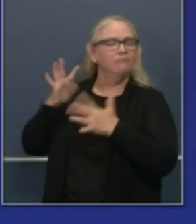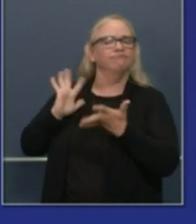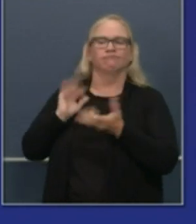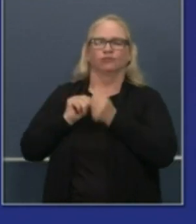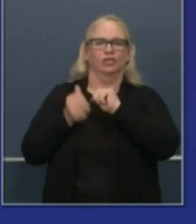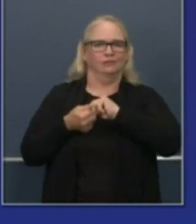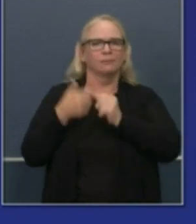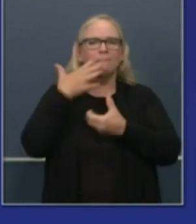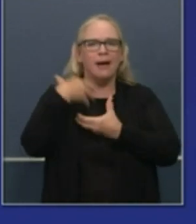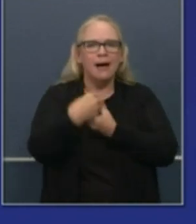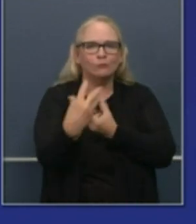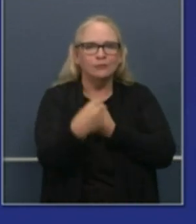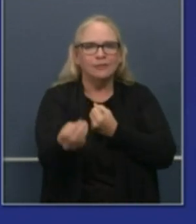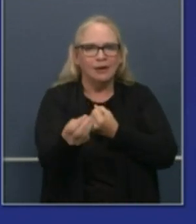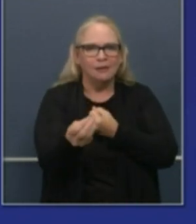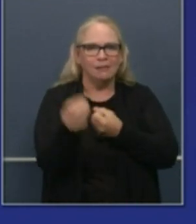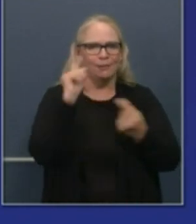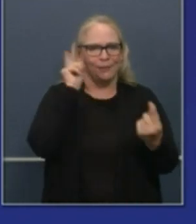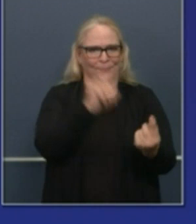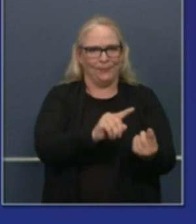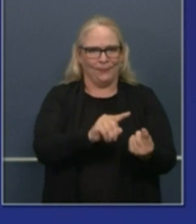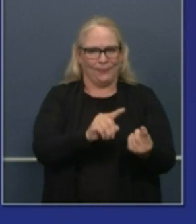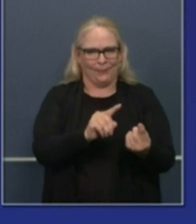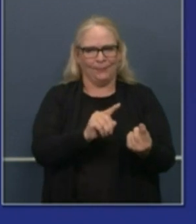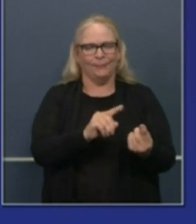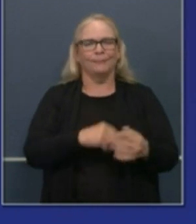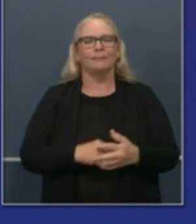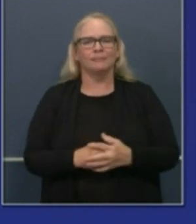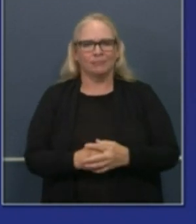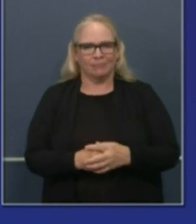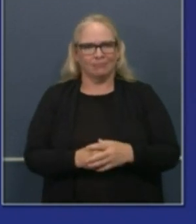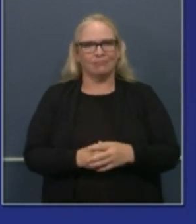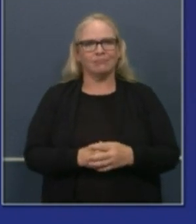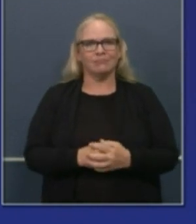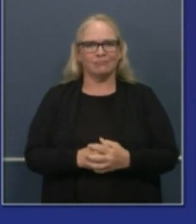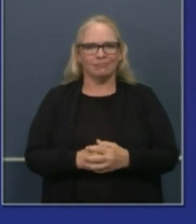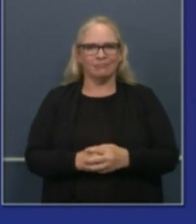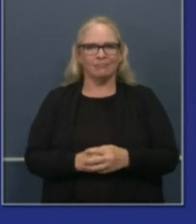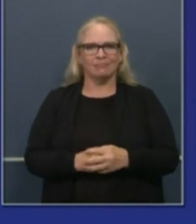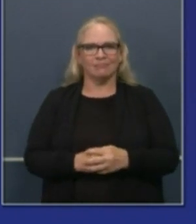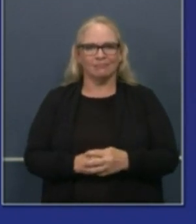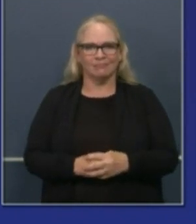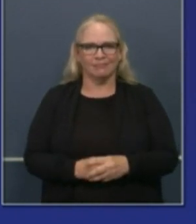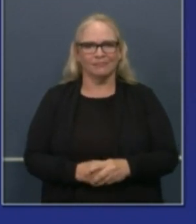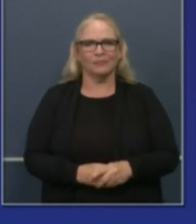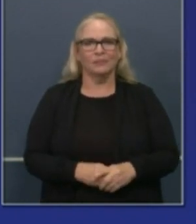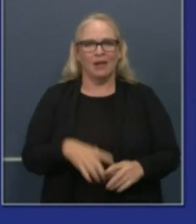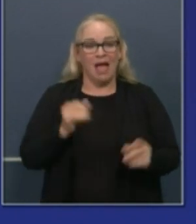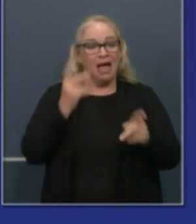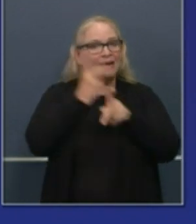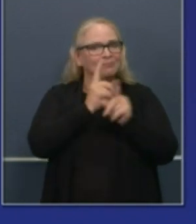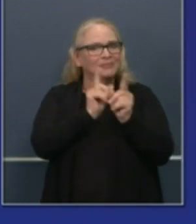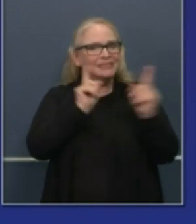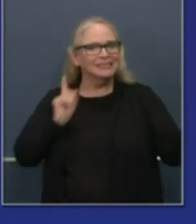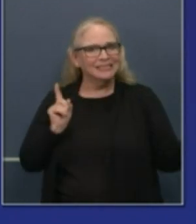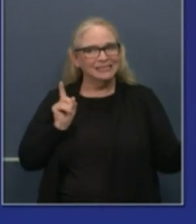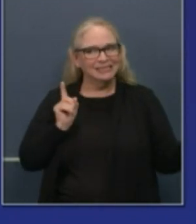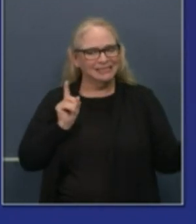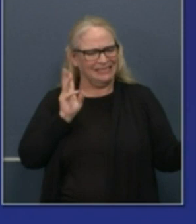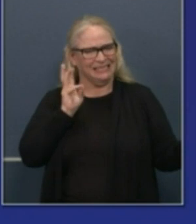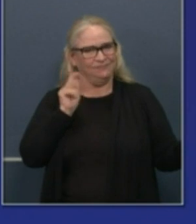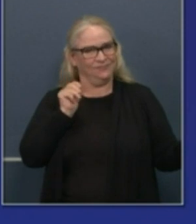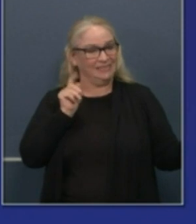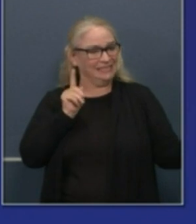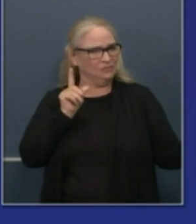physical distancing, social distancing, some refer to it, physical distancing, just being six feet apart from people you